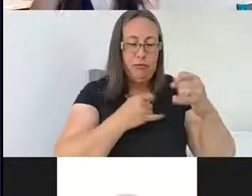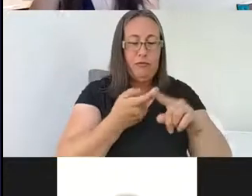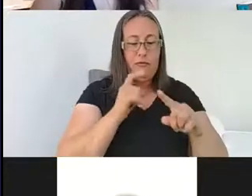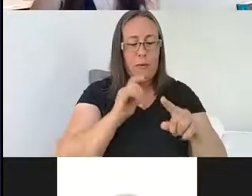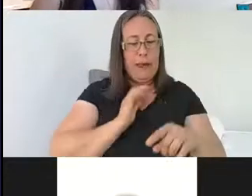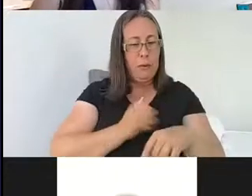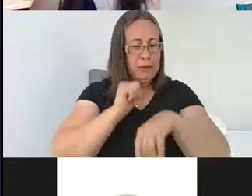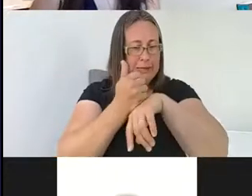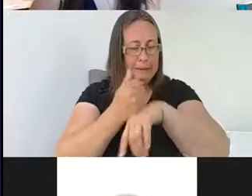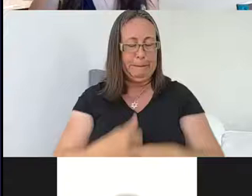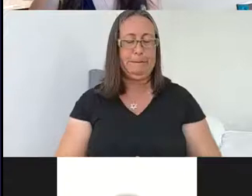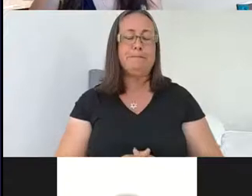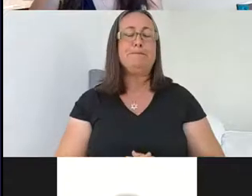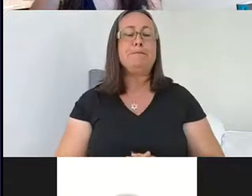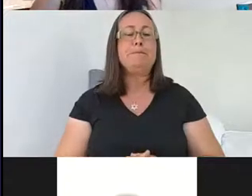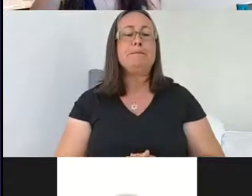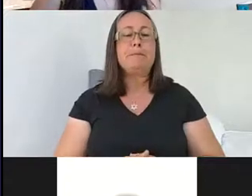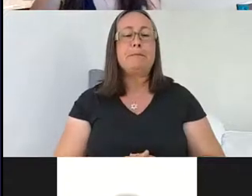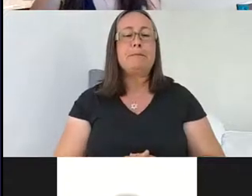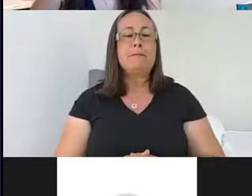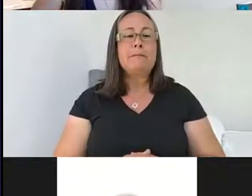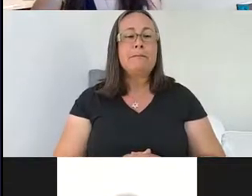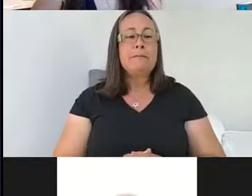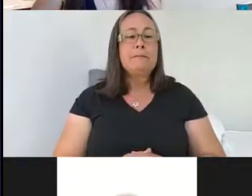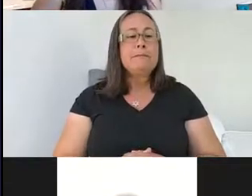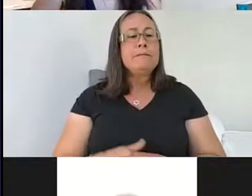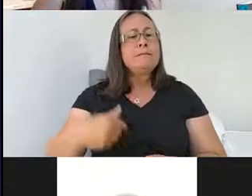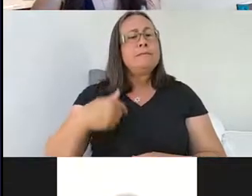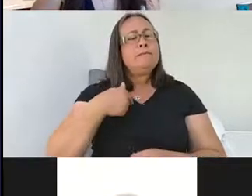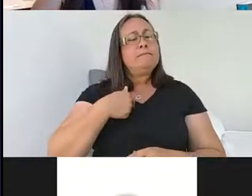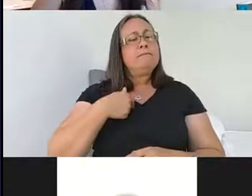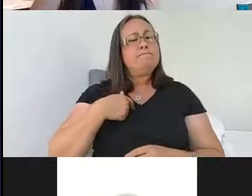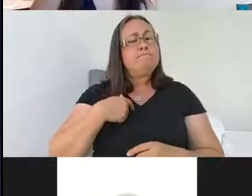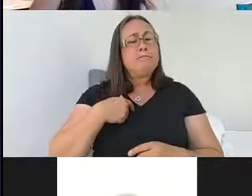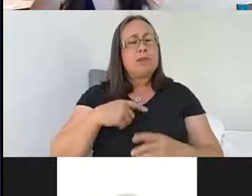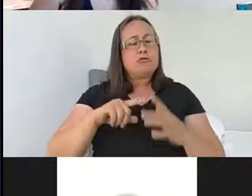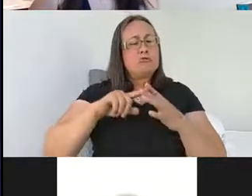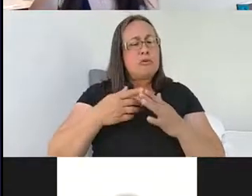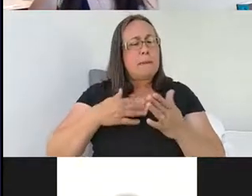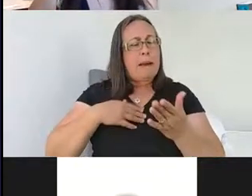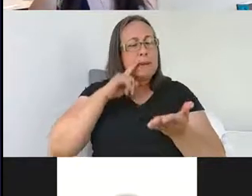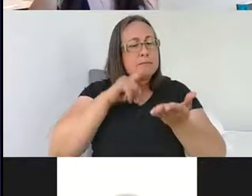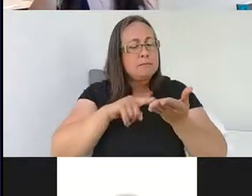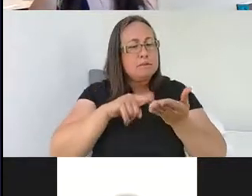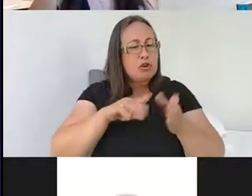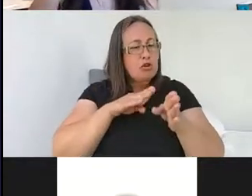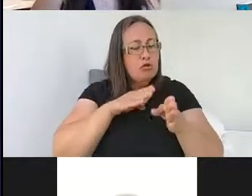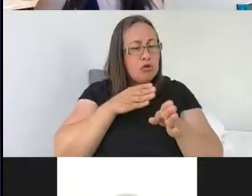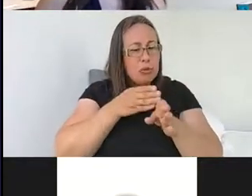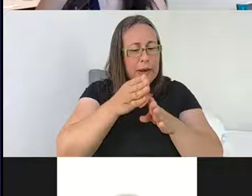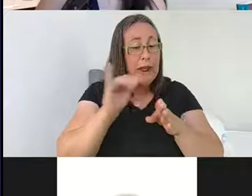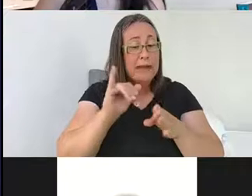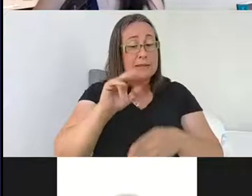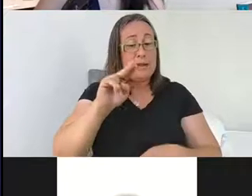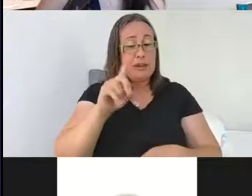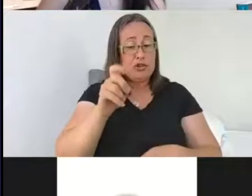setups. So I started my research career as an undergrad, and I would say